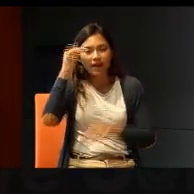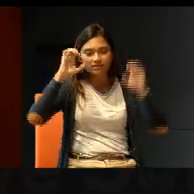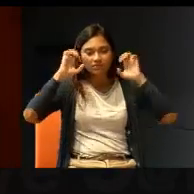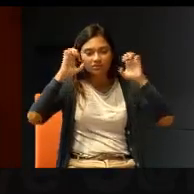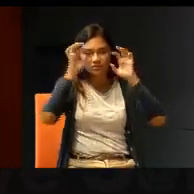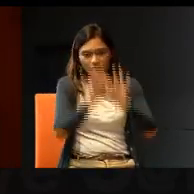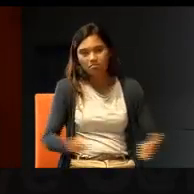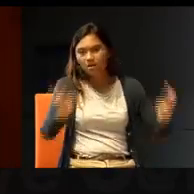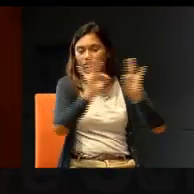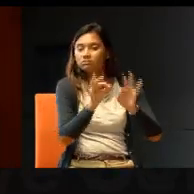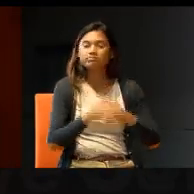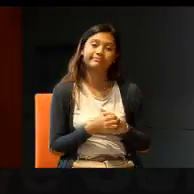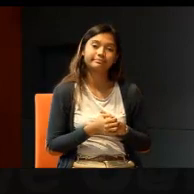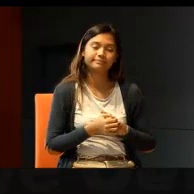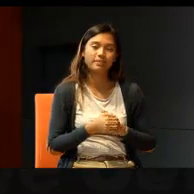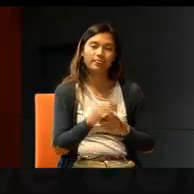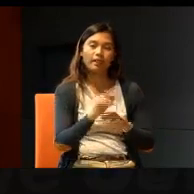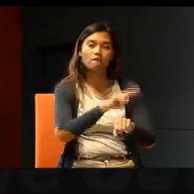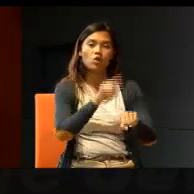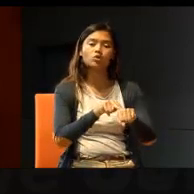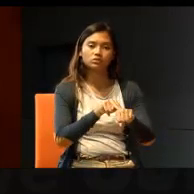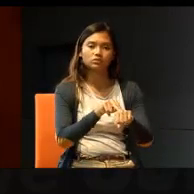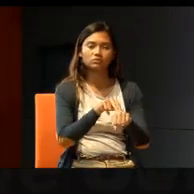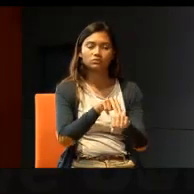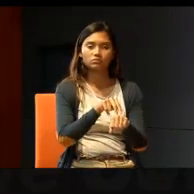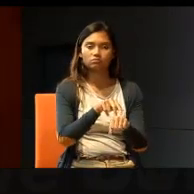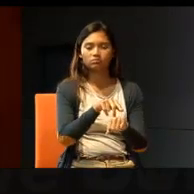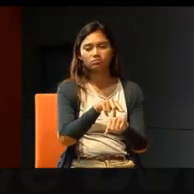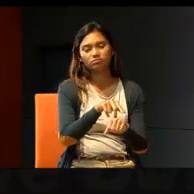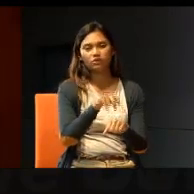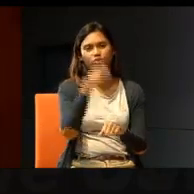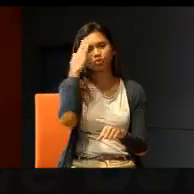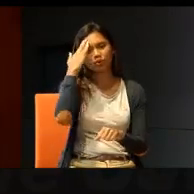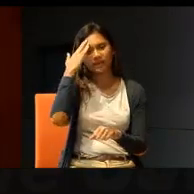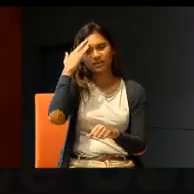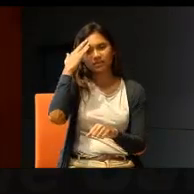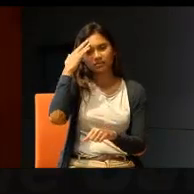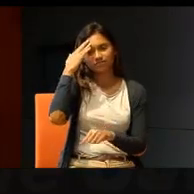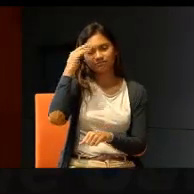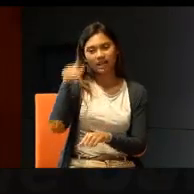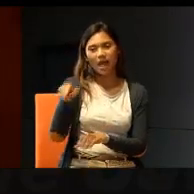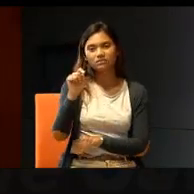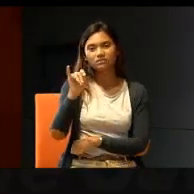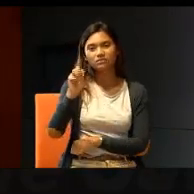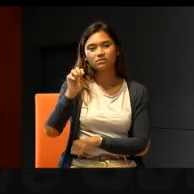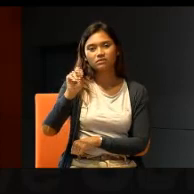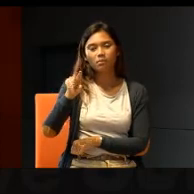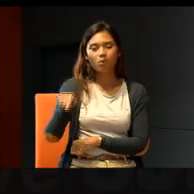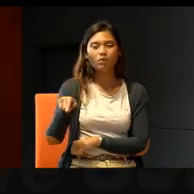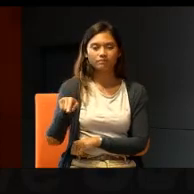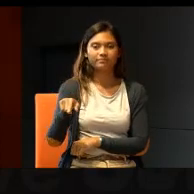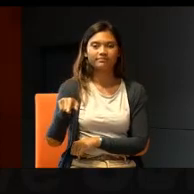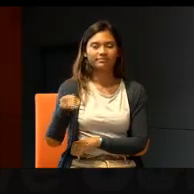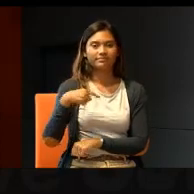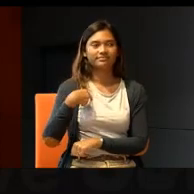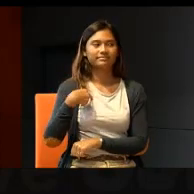important. But, of course, when you know that in Timor, there is supposed to be